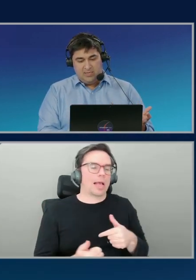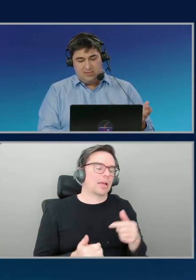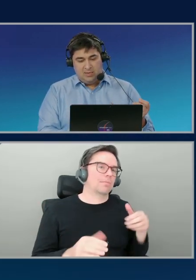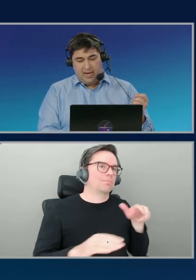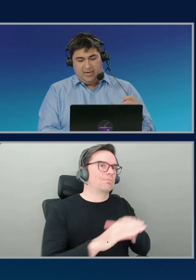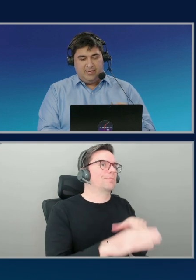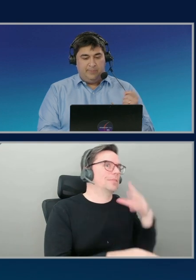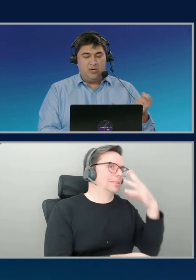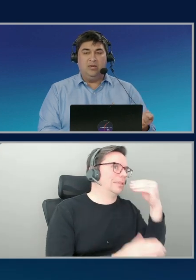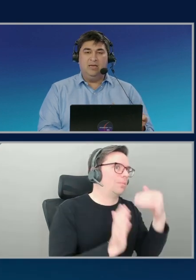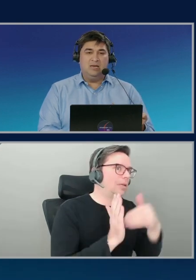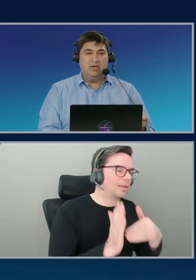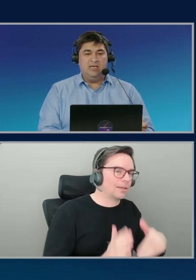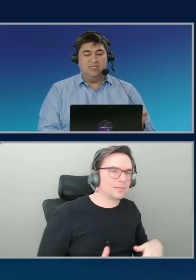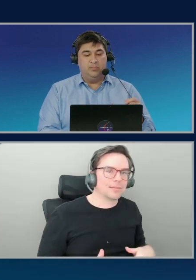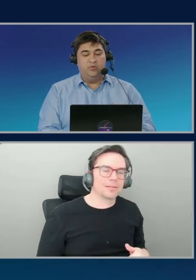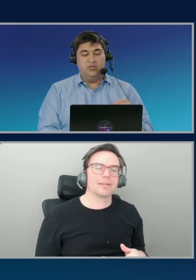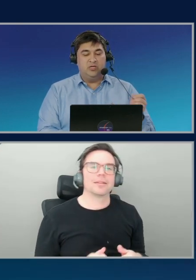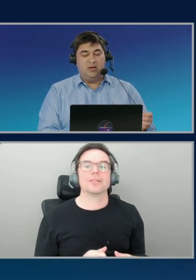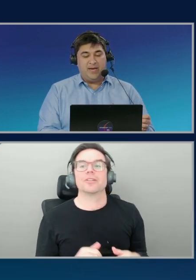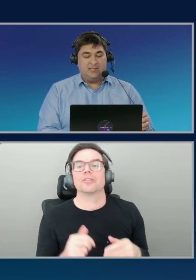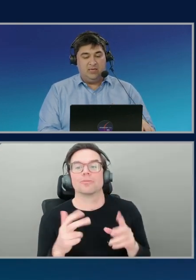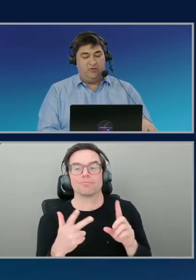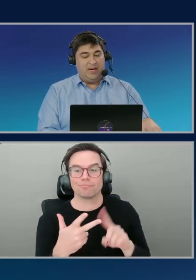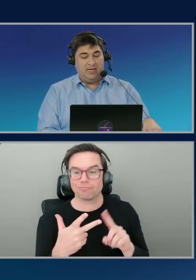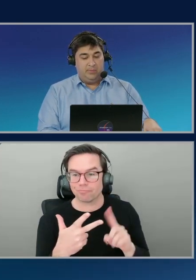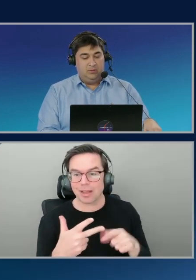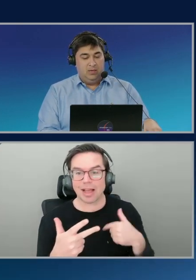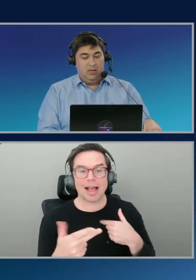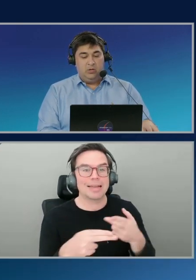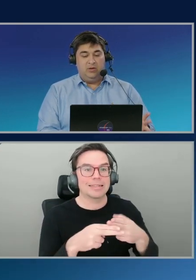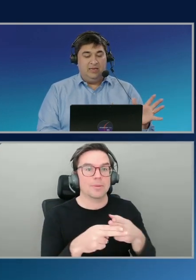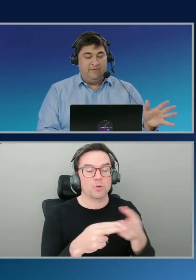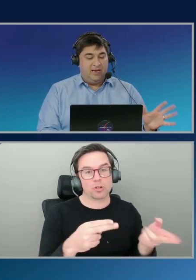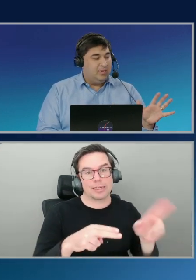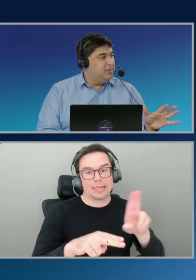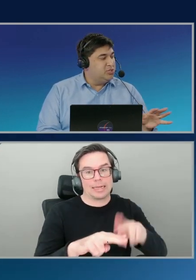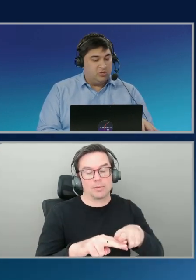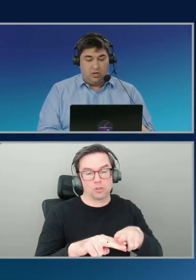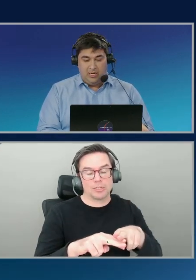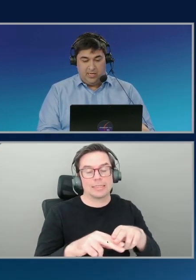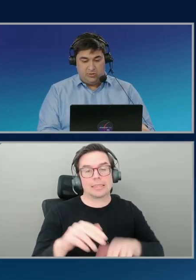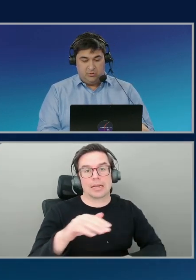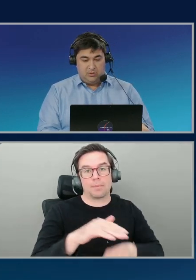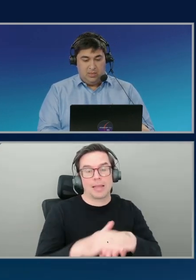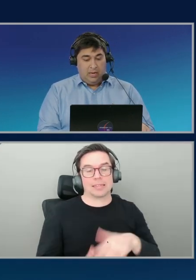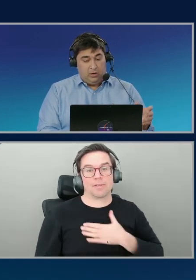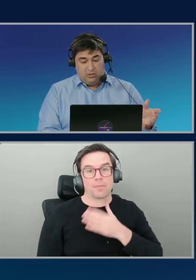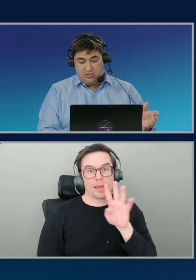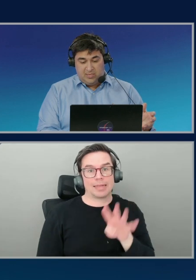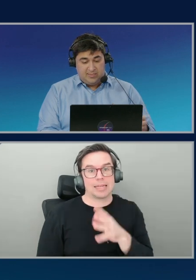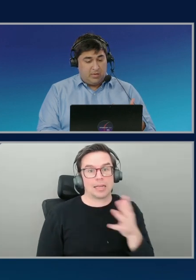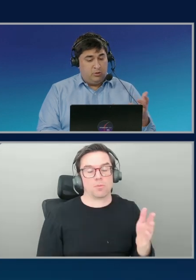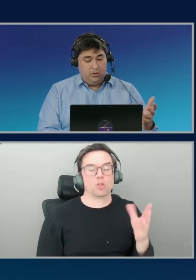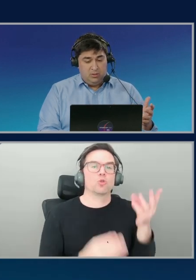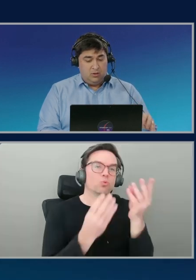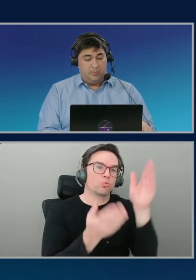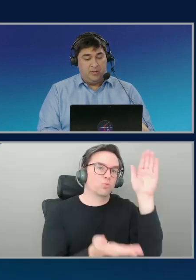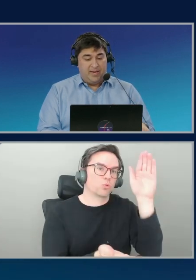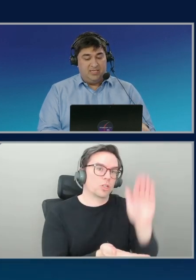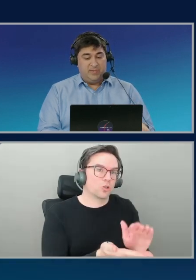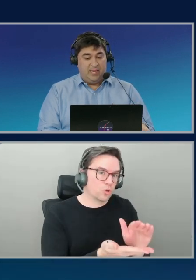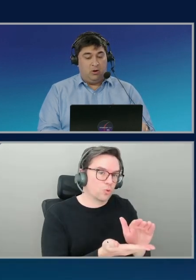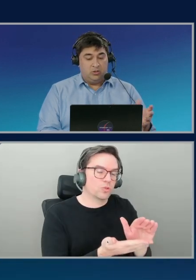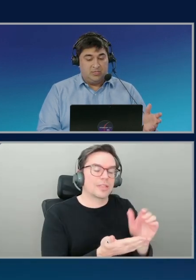actually says I can temporarily increase the provision capacity for my table to alleviate image throttling issues. It also says I could